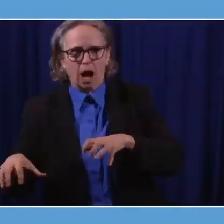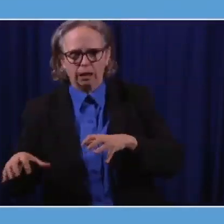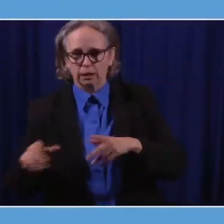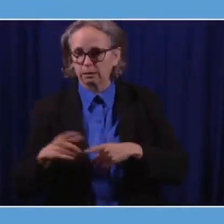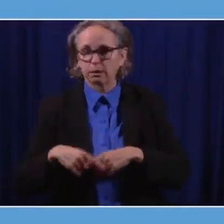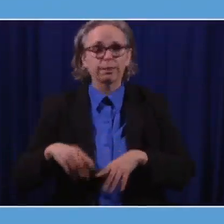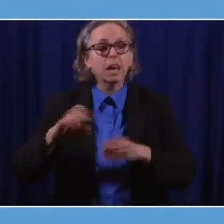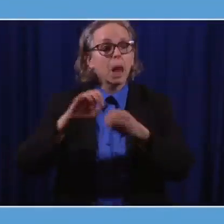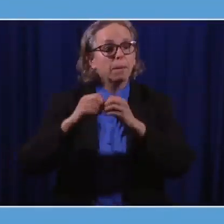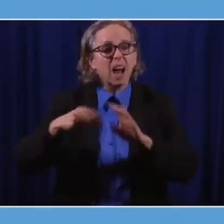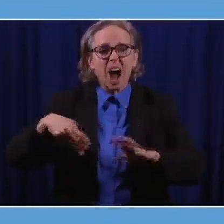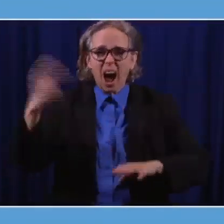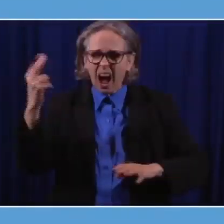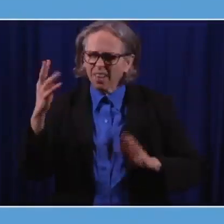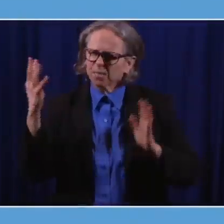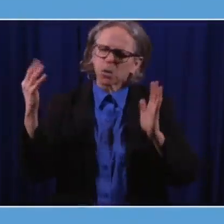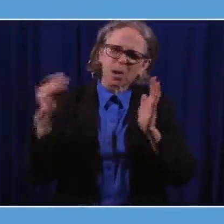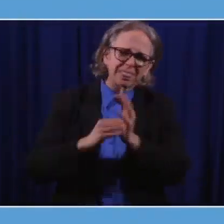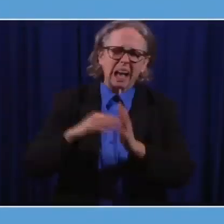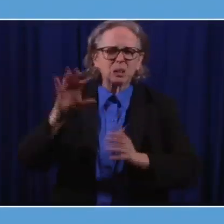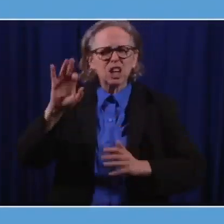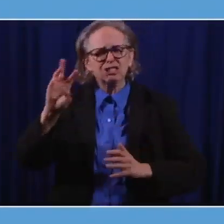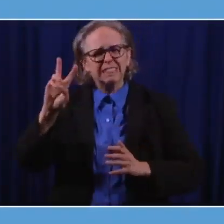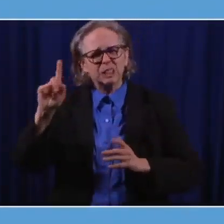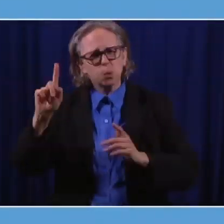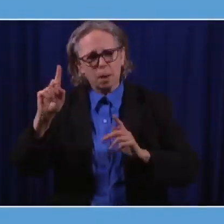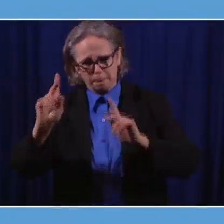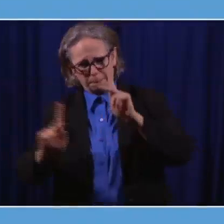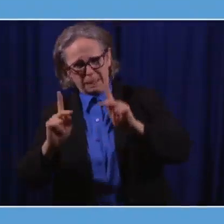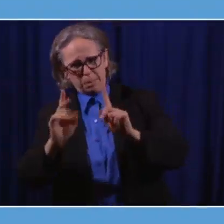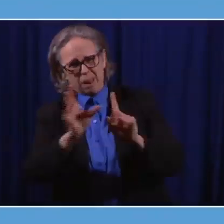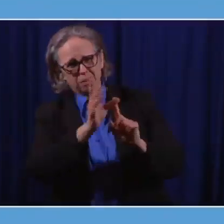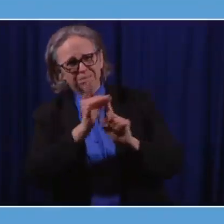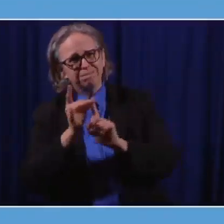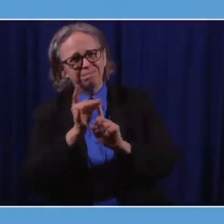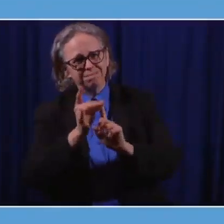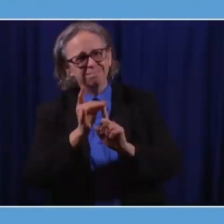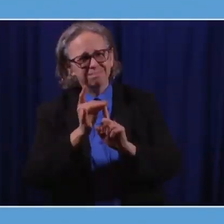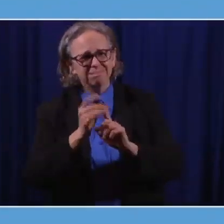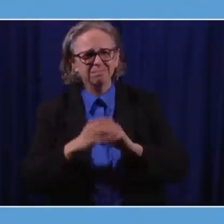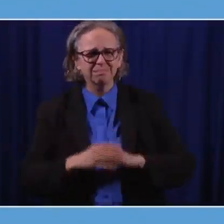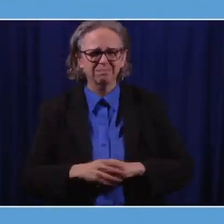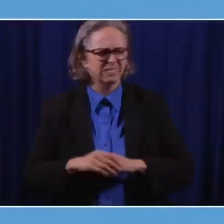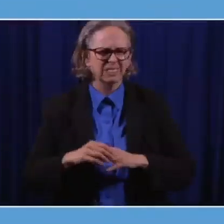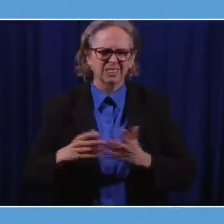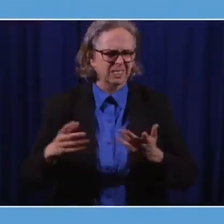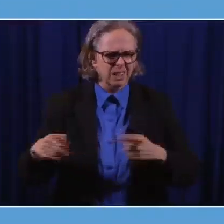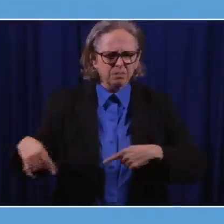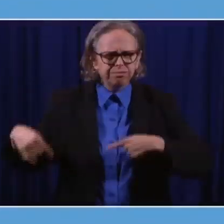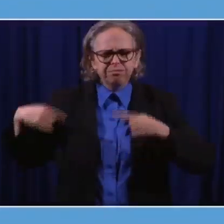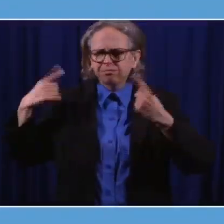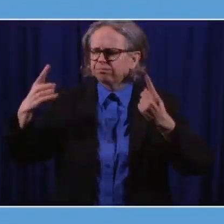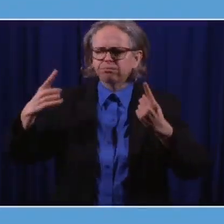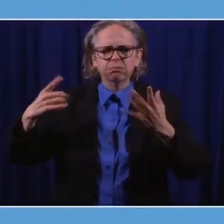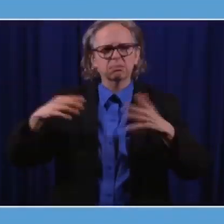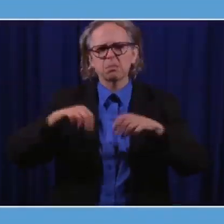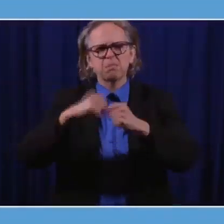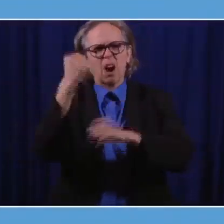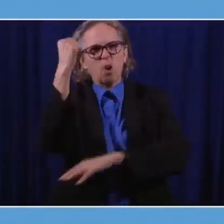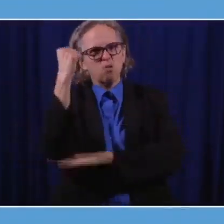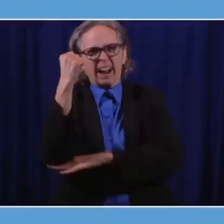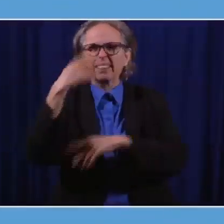,961. This is an all-time high. And to put this in perspective, about